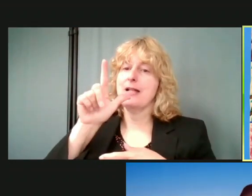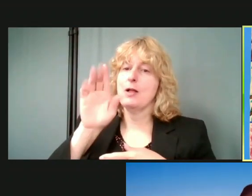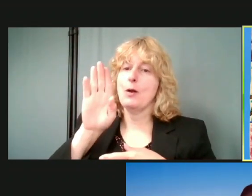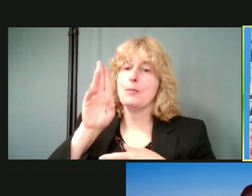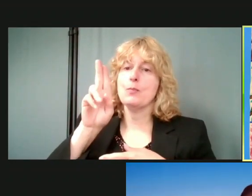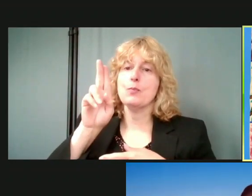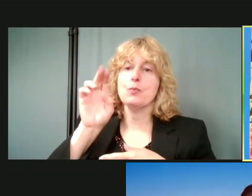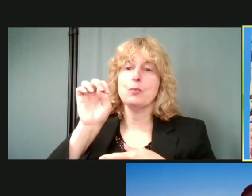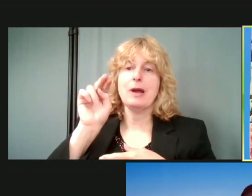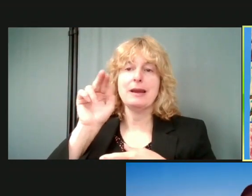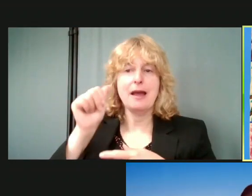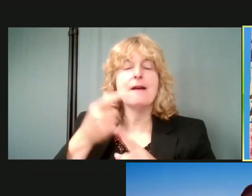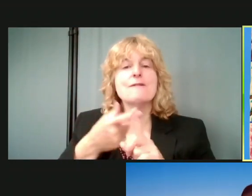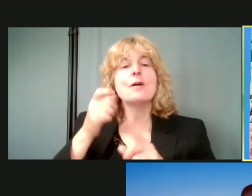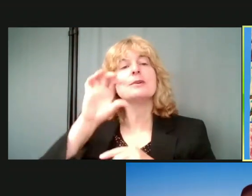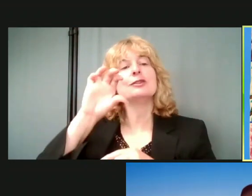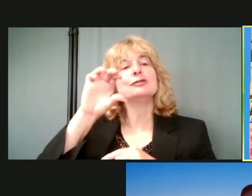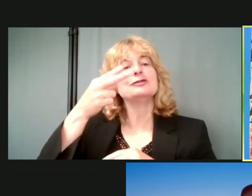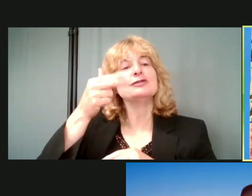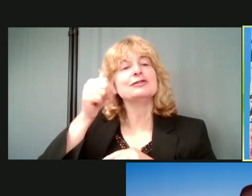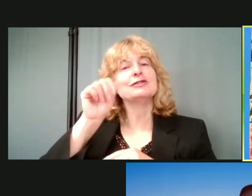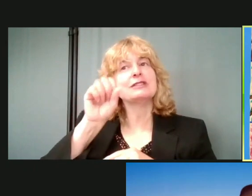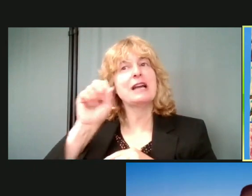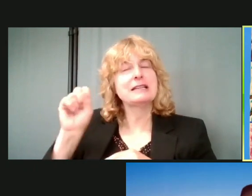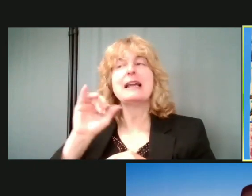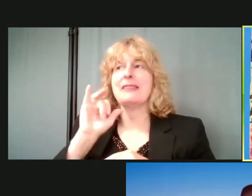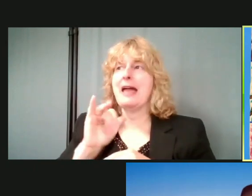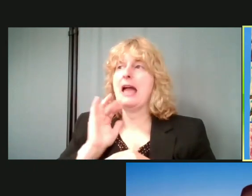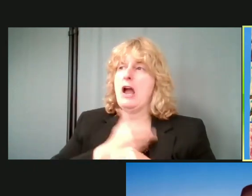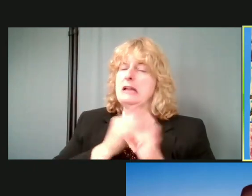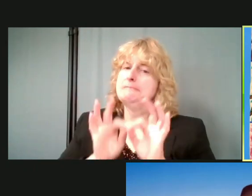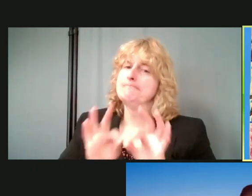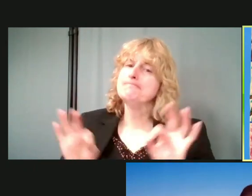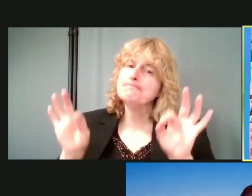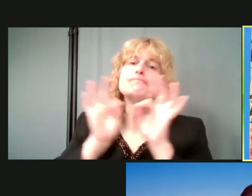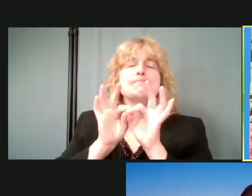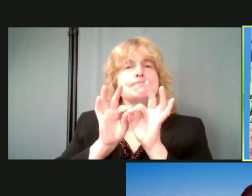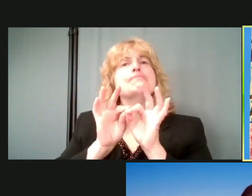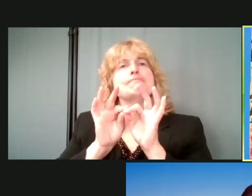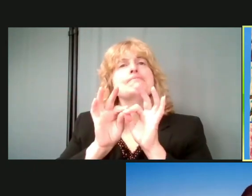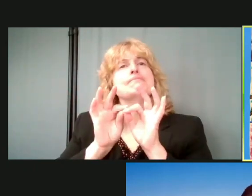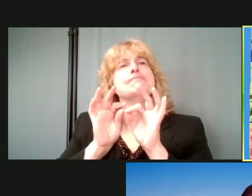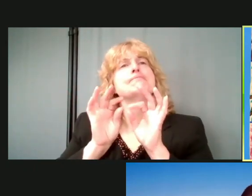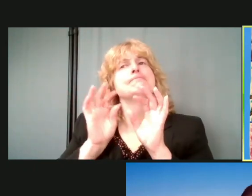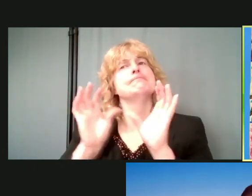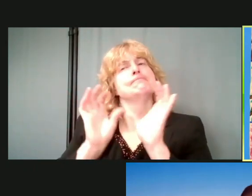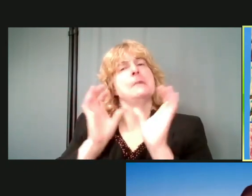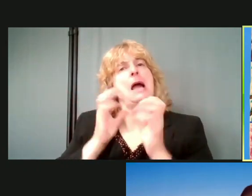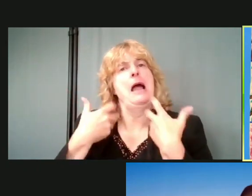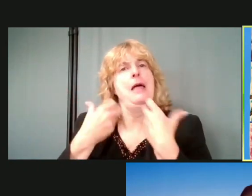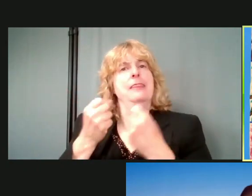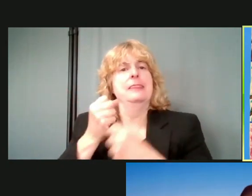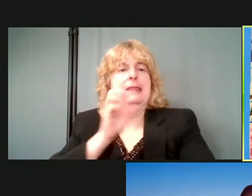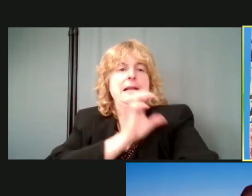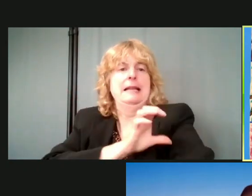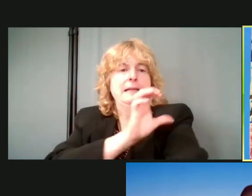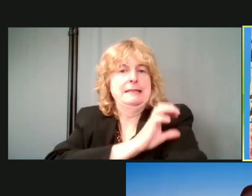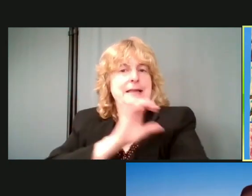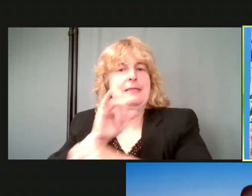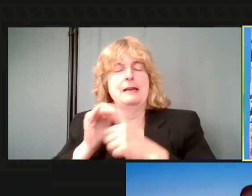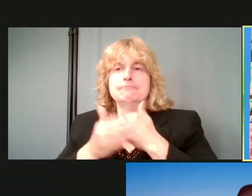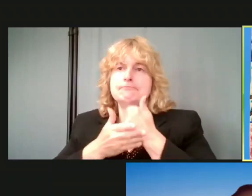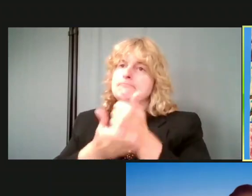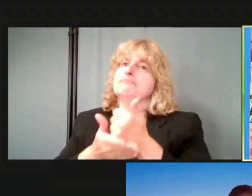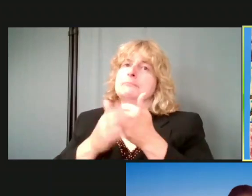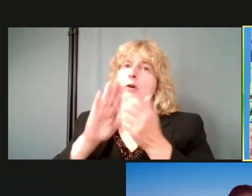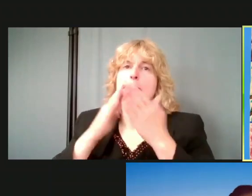critical federally qualified health clinics, out serving the community all the time. But I'm happy to be able to pass the baton